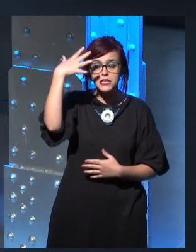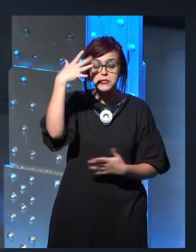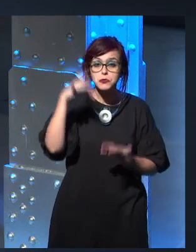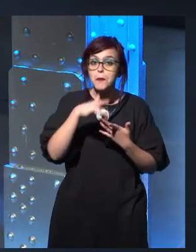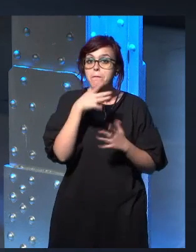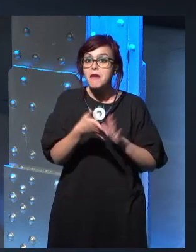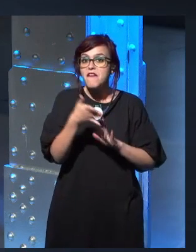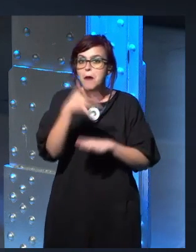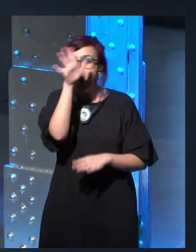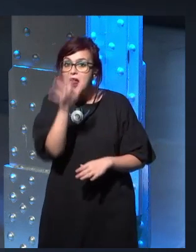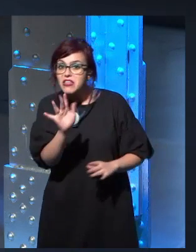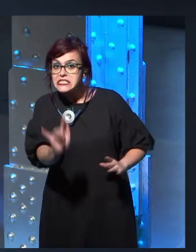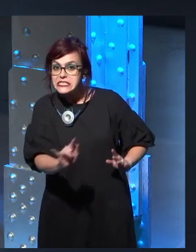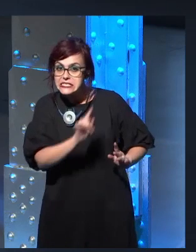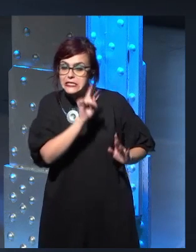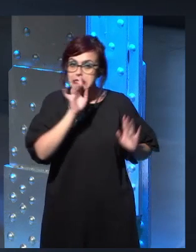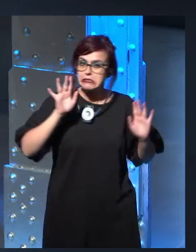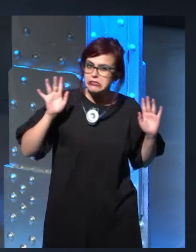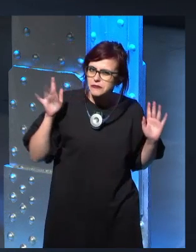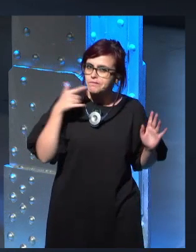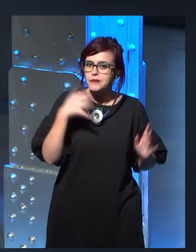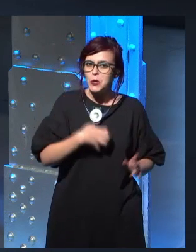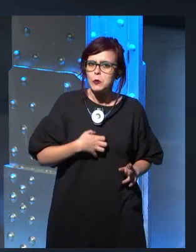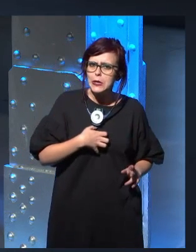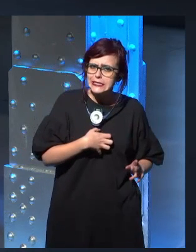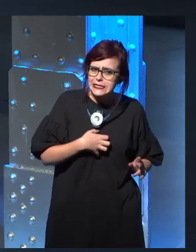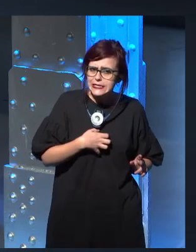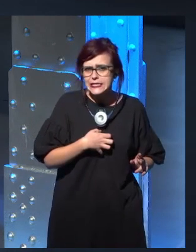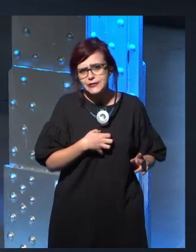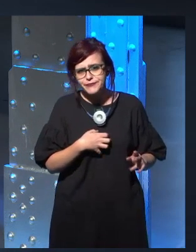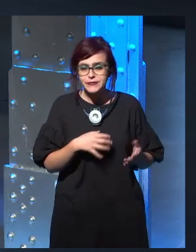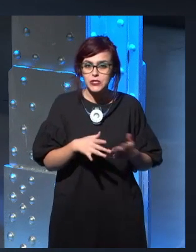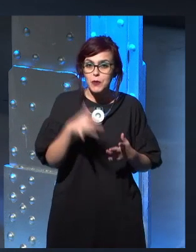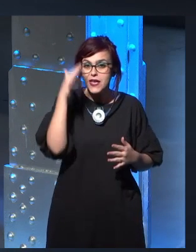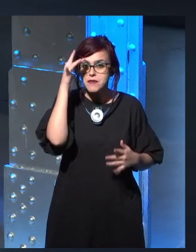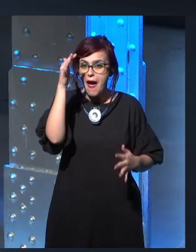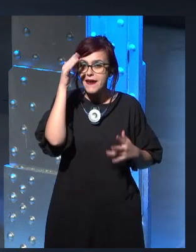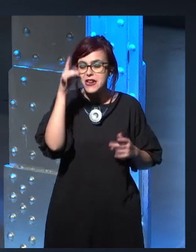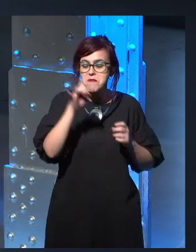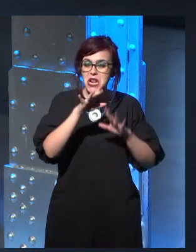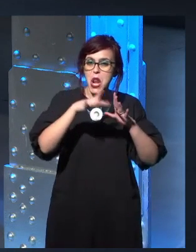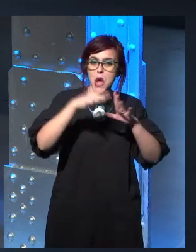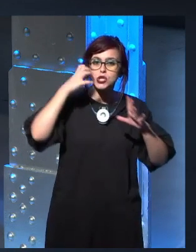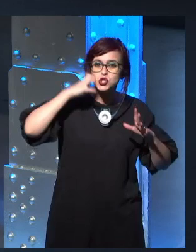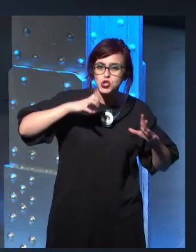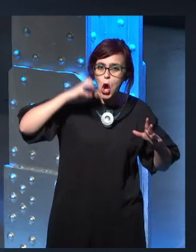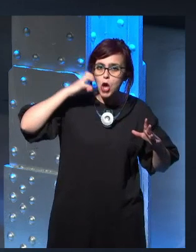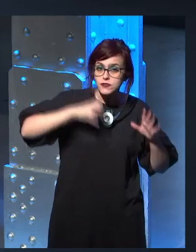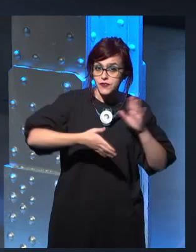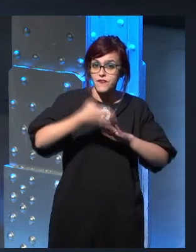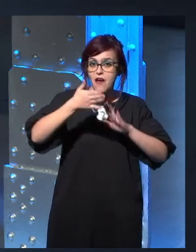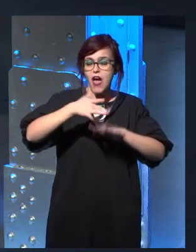I find it hard to imagine that George is going to introduce another dragon